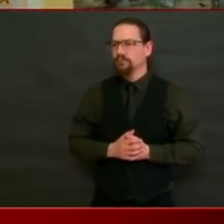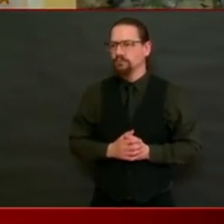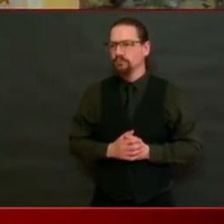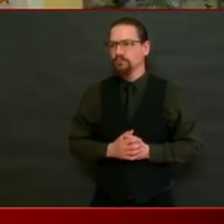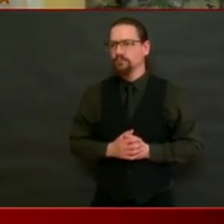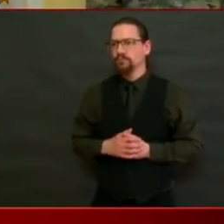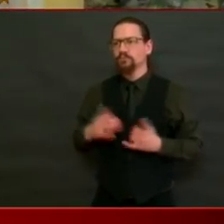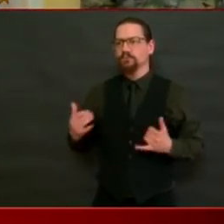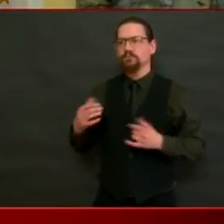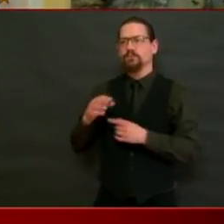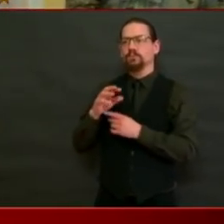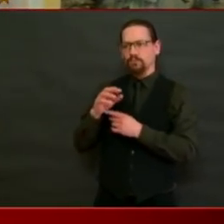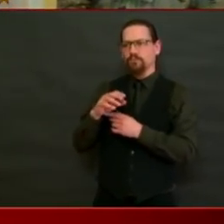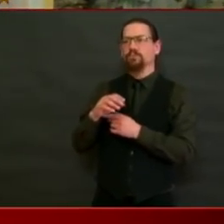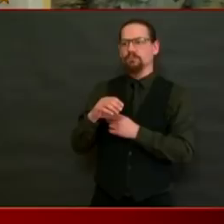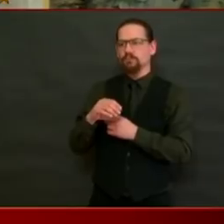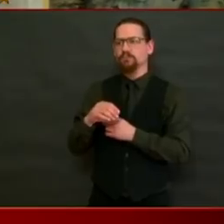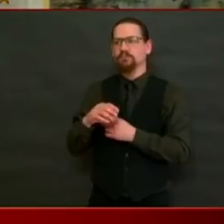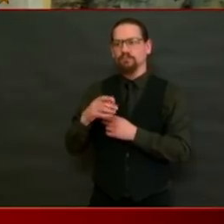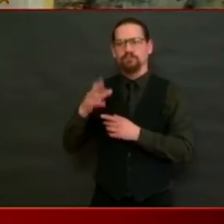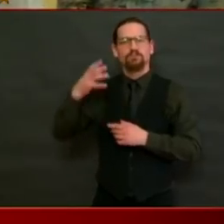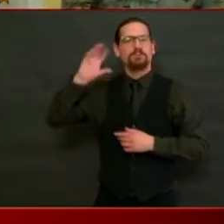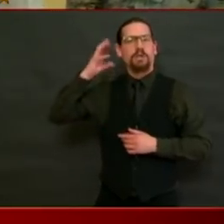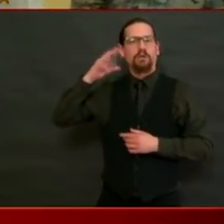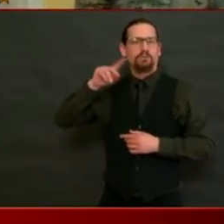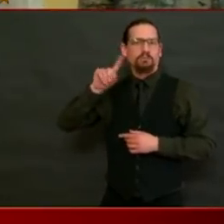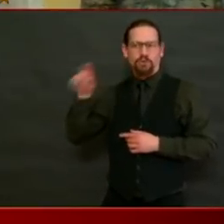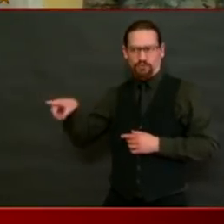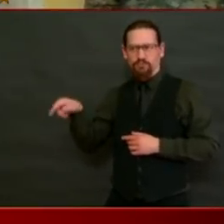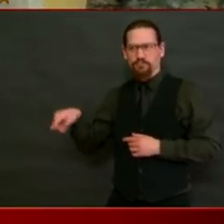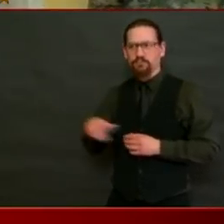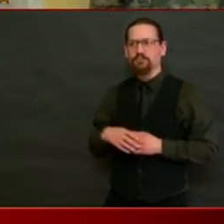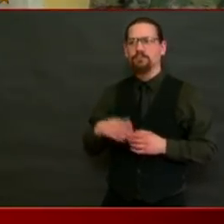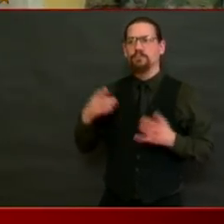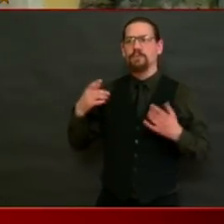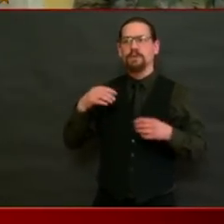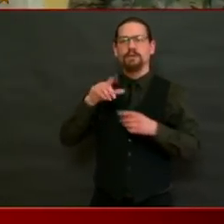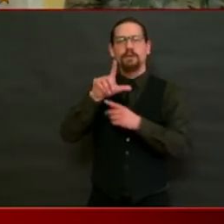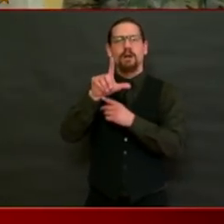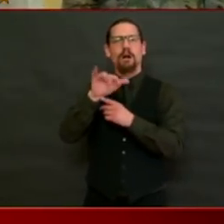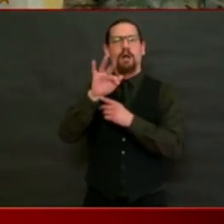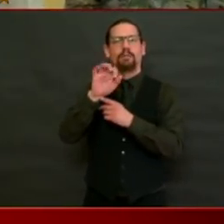are ready for a surge. You have said we are not. Can you reconcile the two different